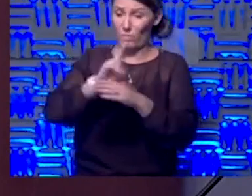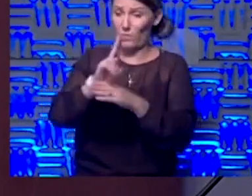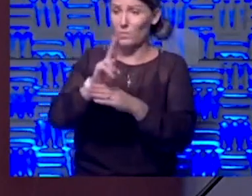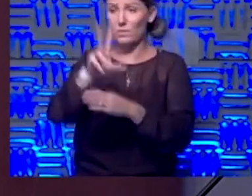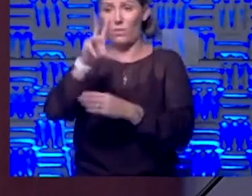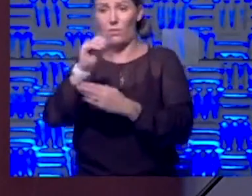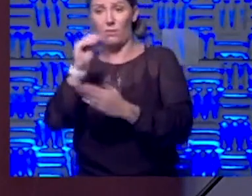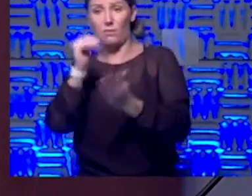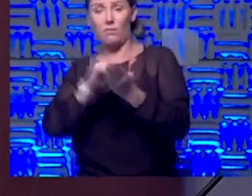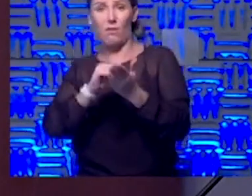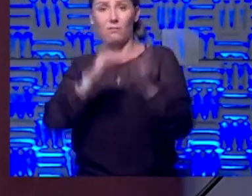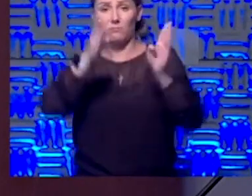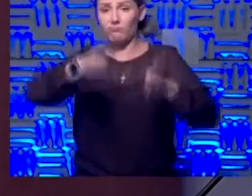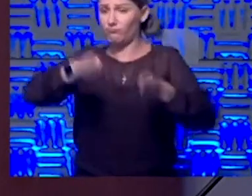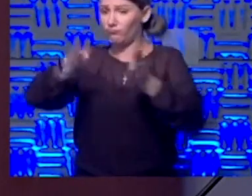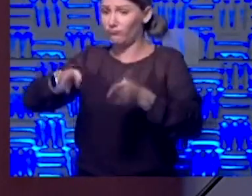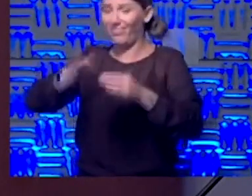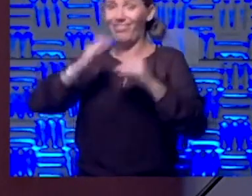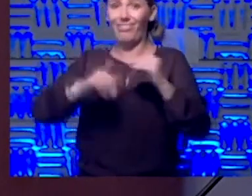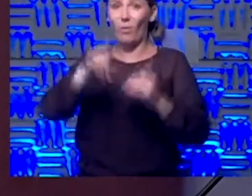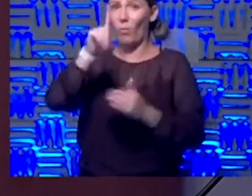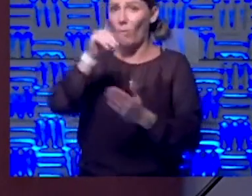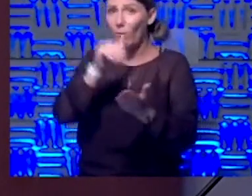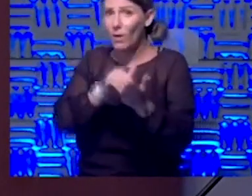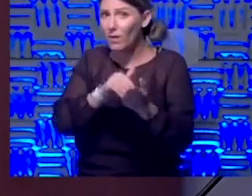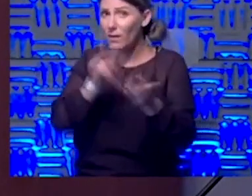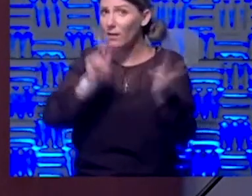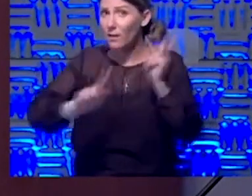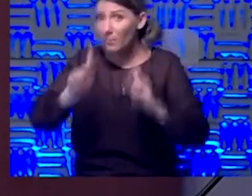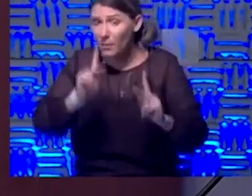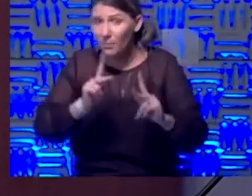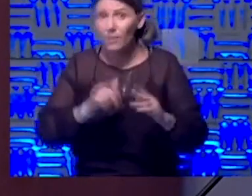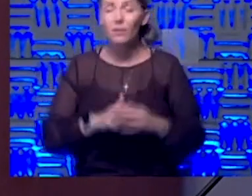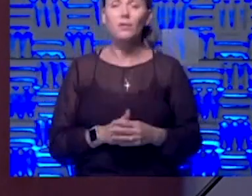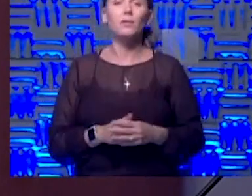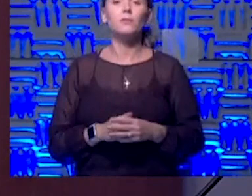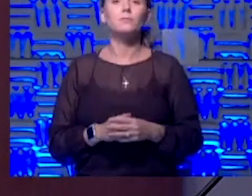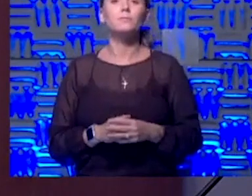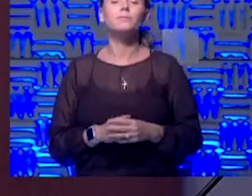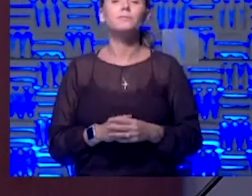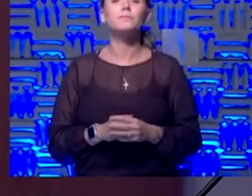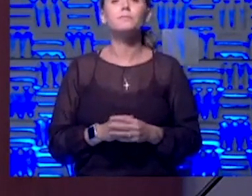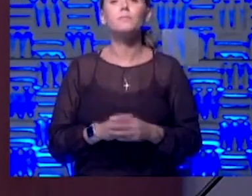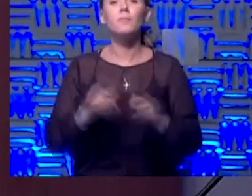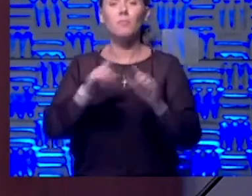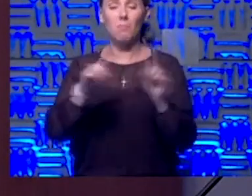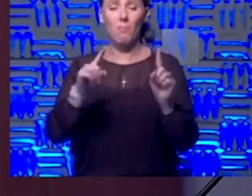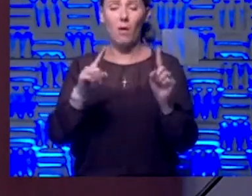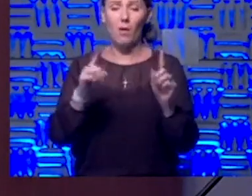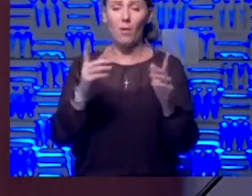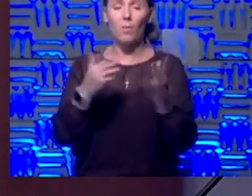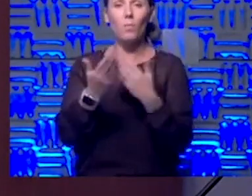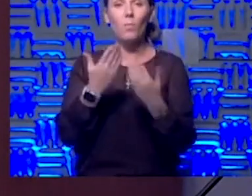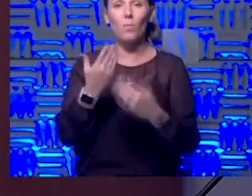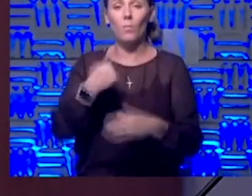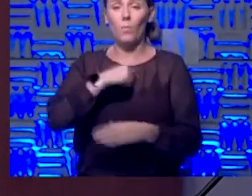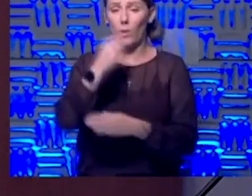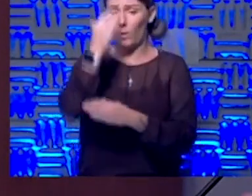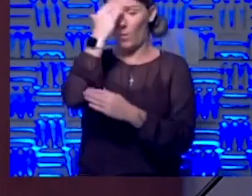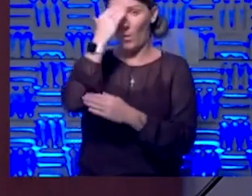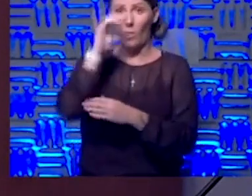is it going to be different than in 1,000 individuals? But I think given what we know about this virus, that